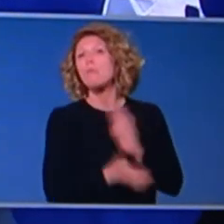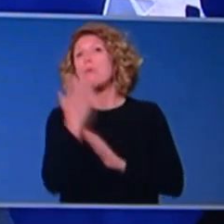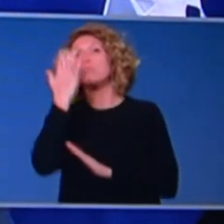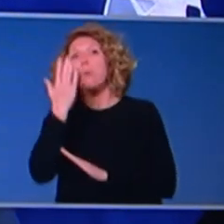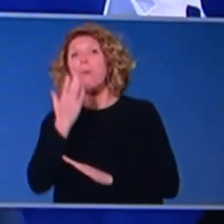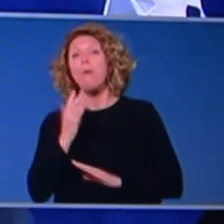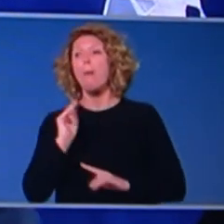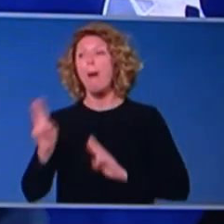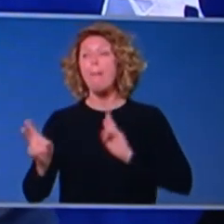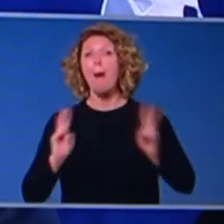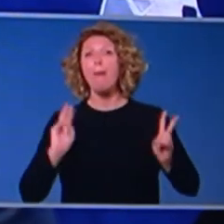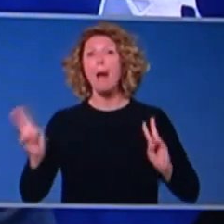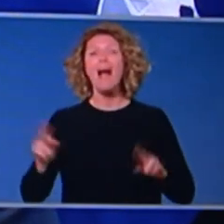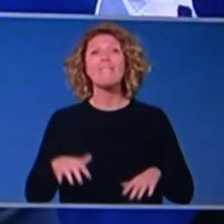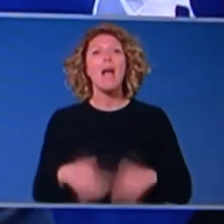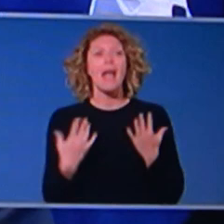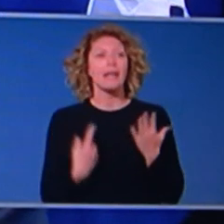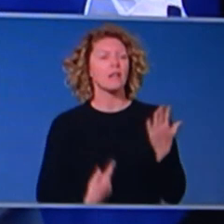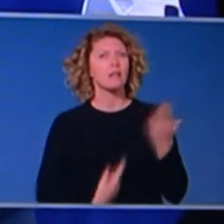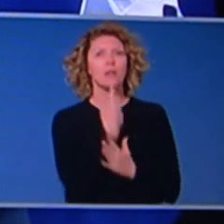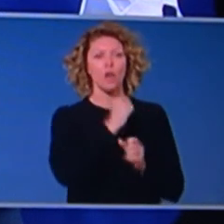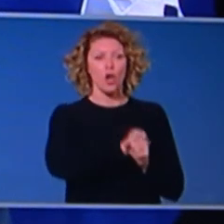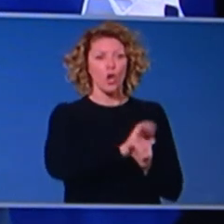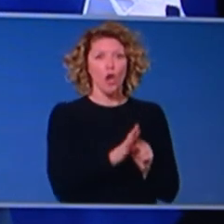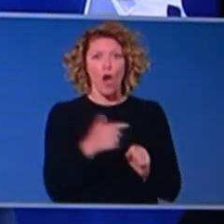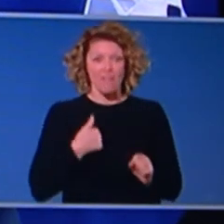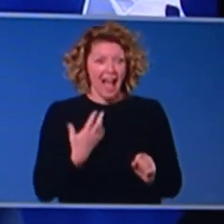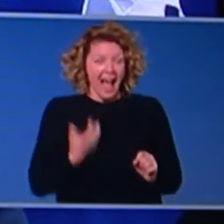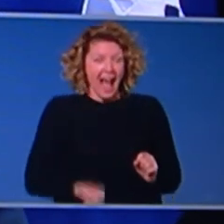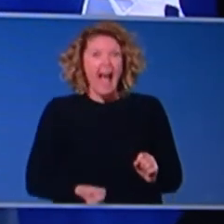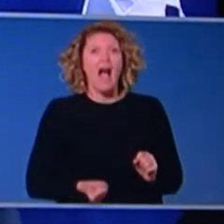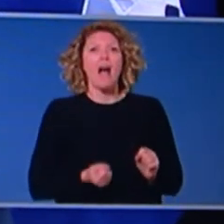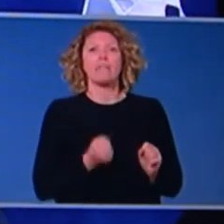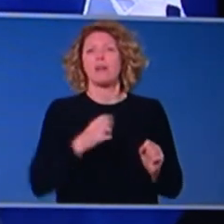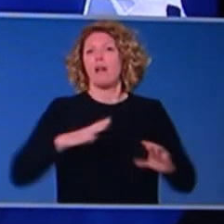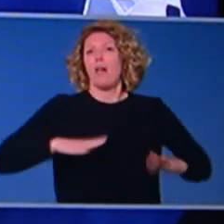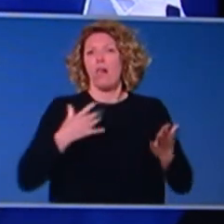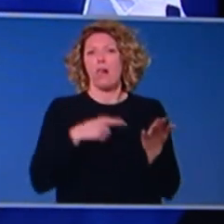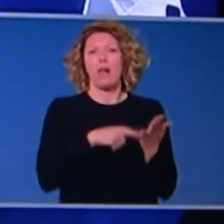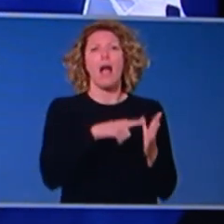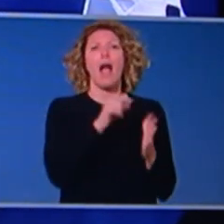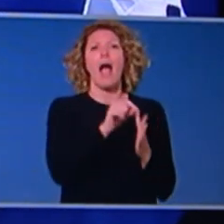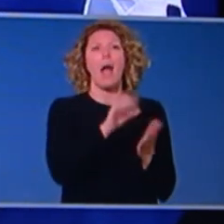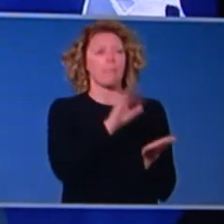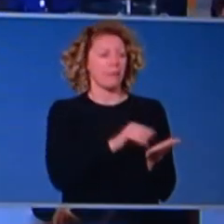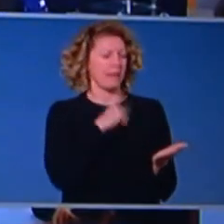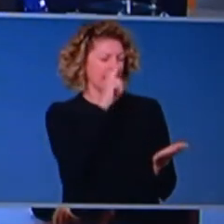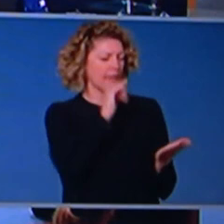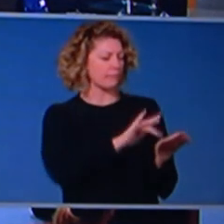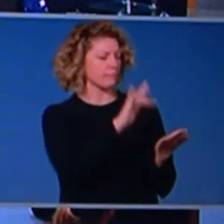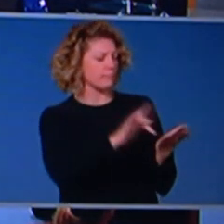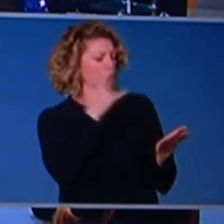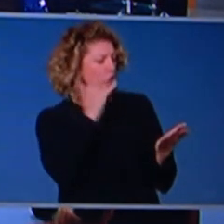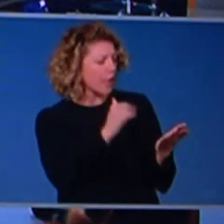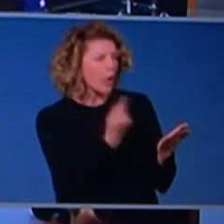is a risk, uh, that those who have come in contact with them can be very quickly identified and we can keep it under control. So still on sport,